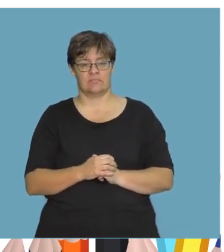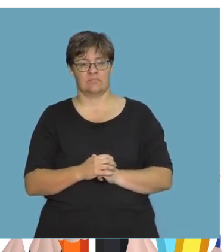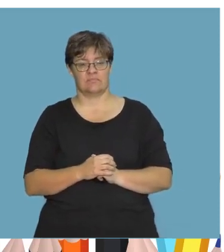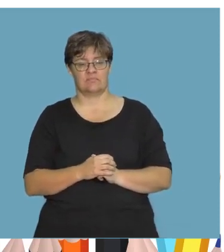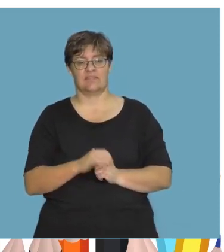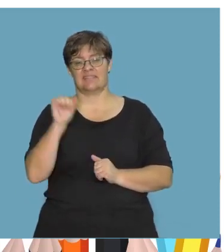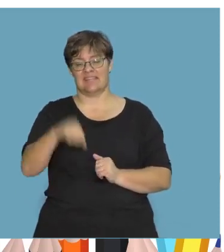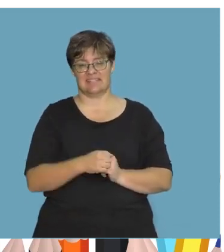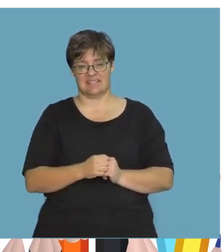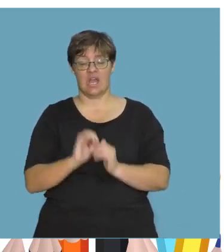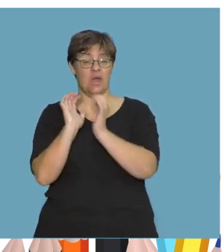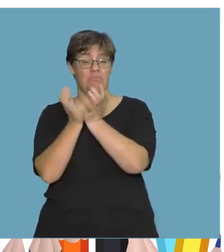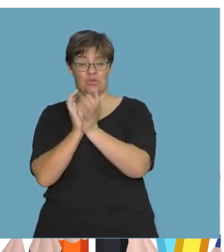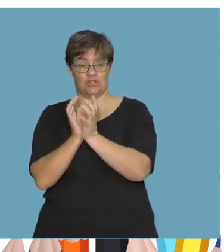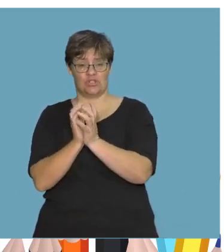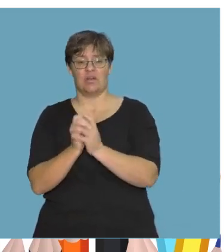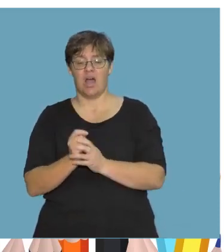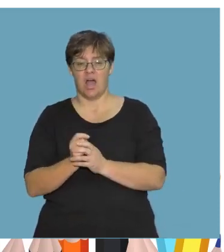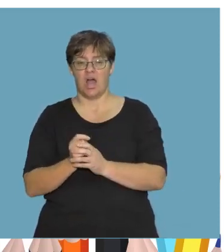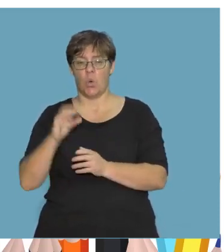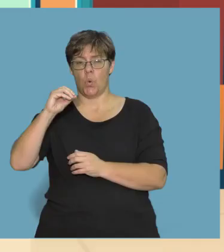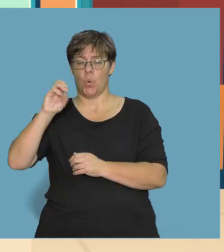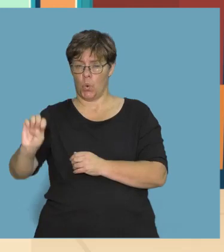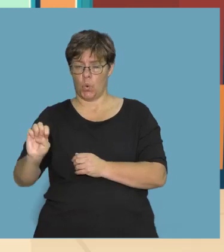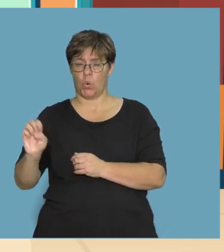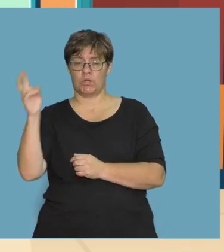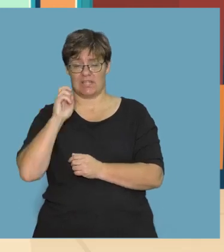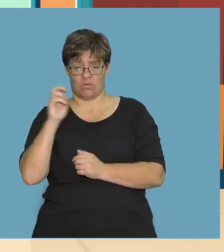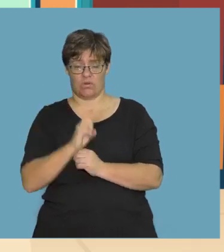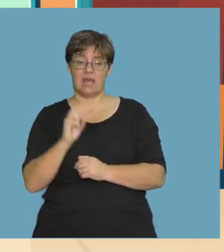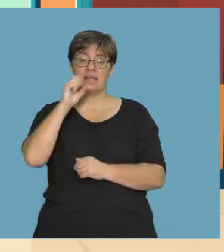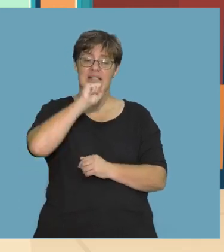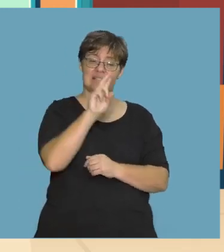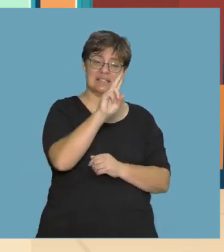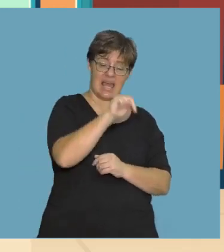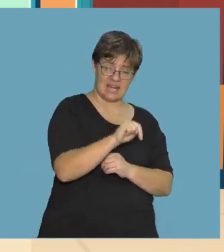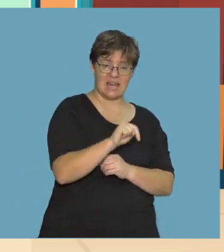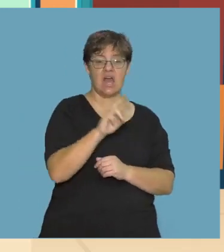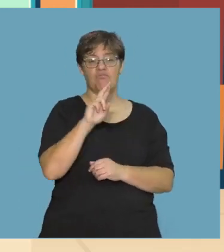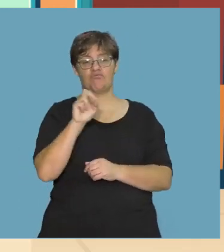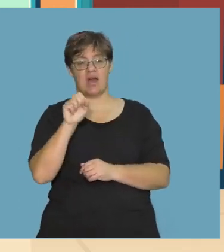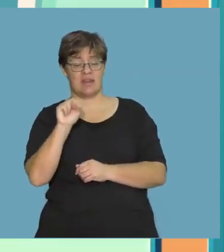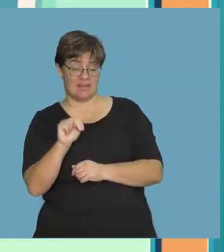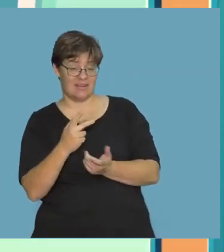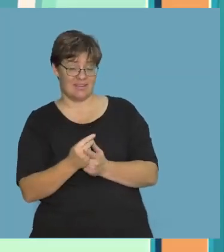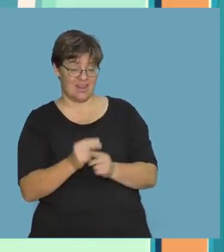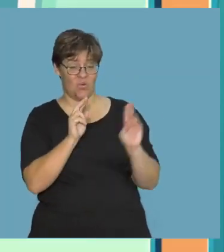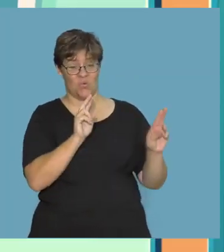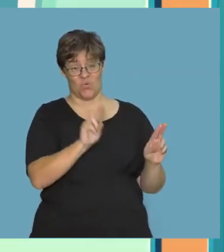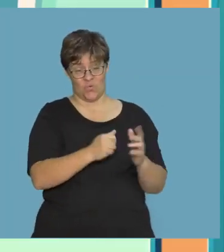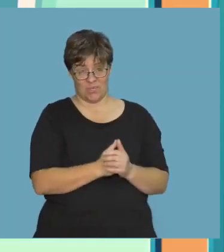Yes. Bush has the short U sound and sun and run have the A sound.